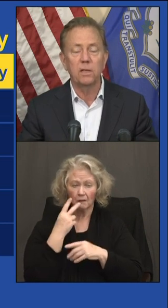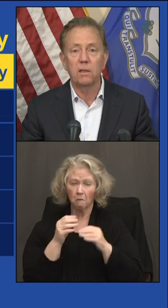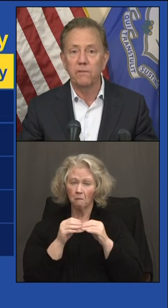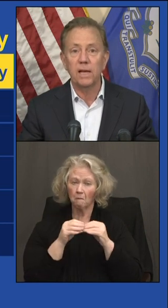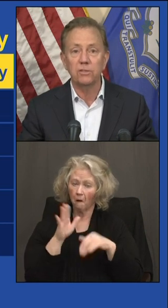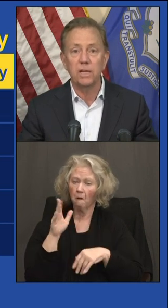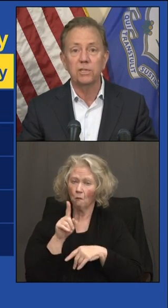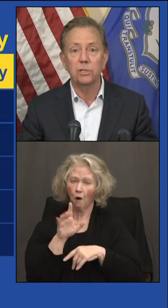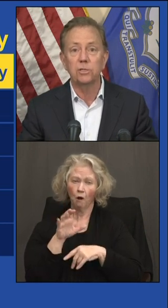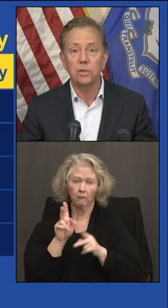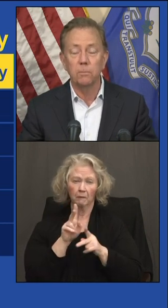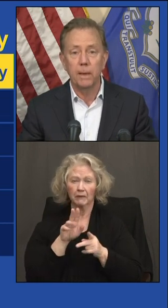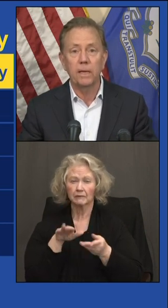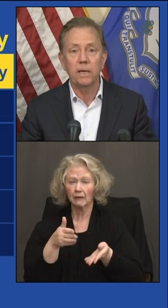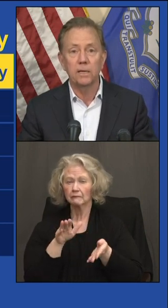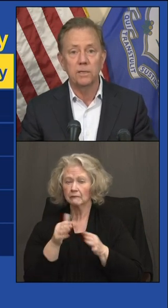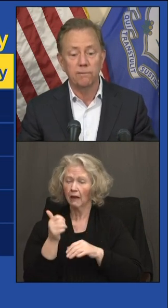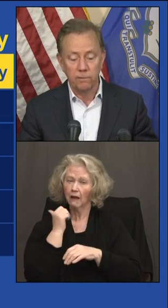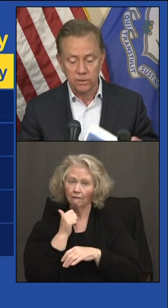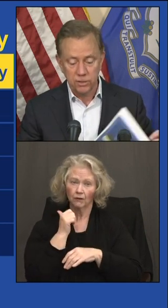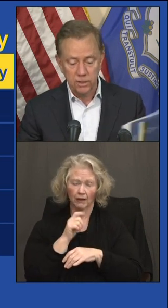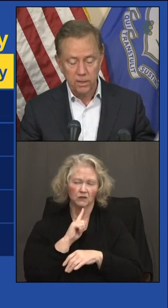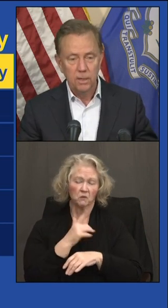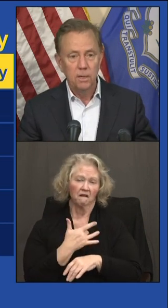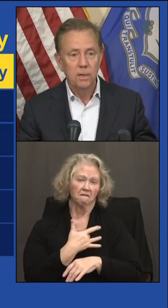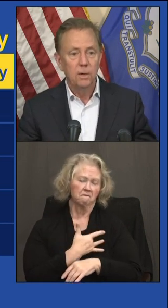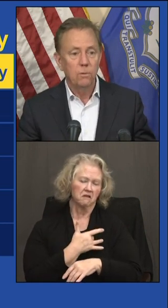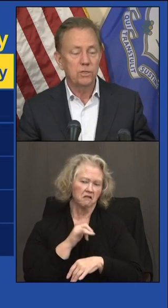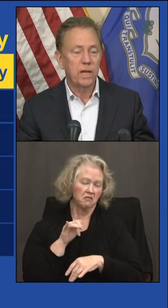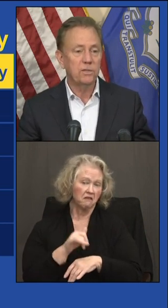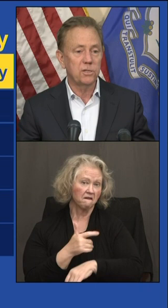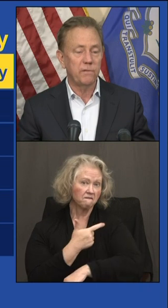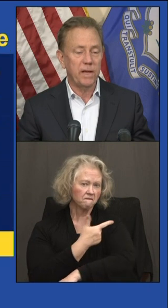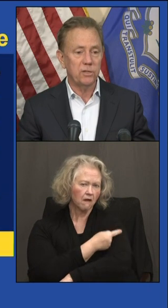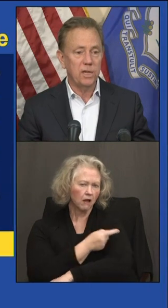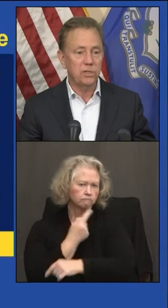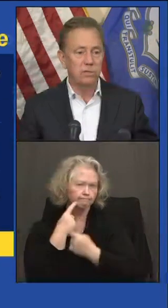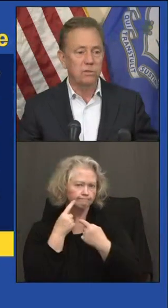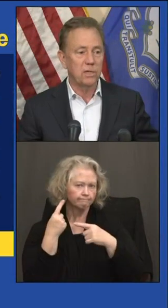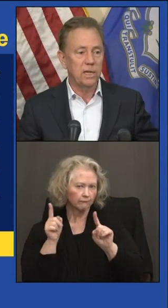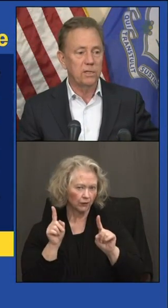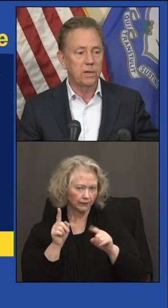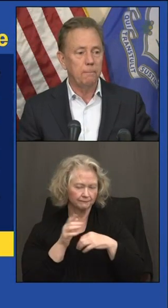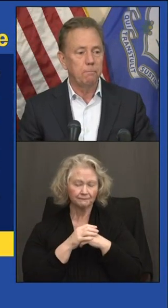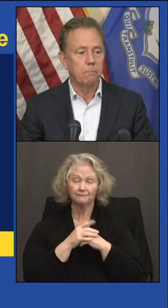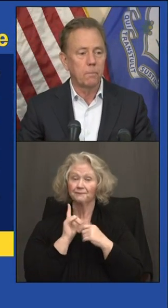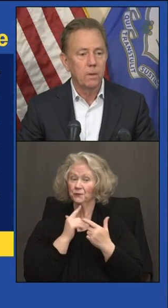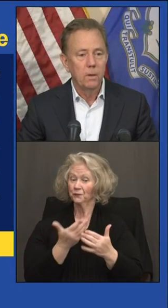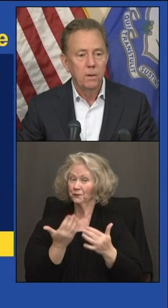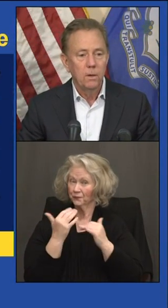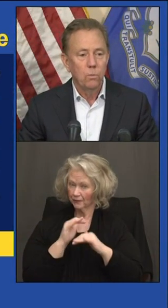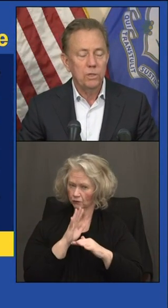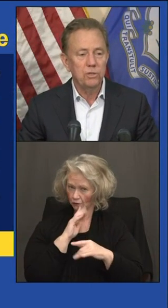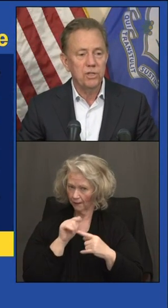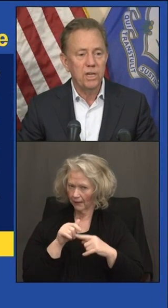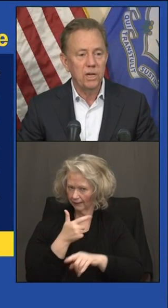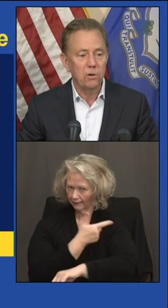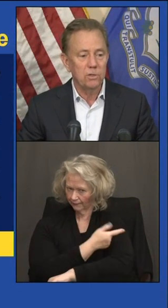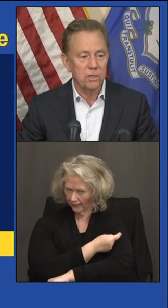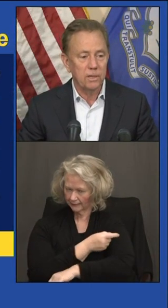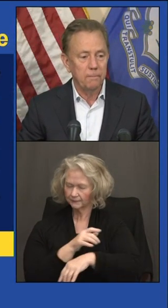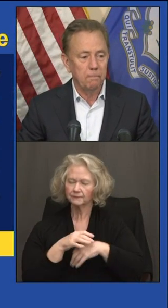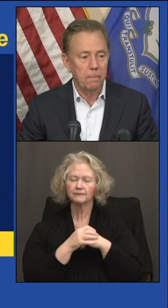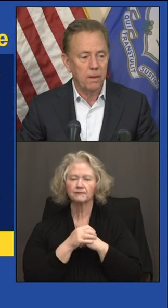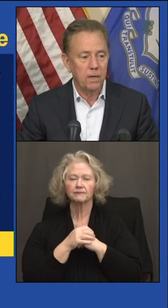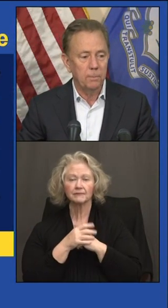confident that the vaccinations are making a difference, which takes us to vaccinations. And what you see